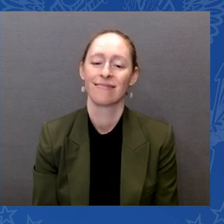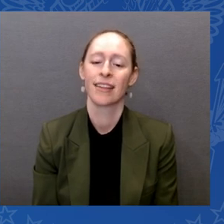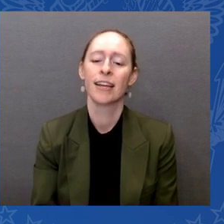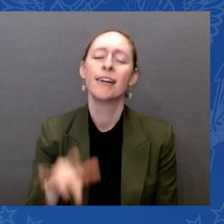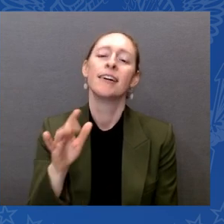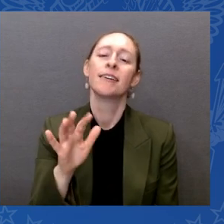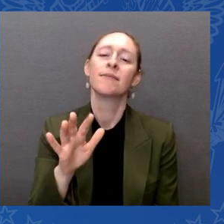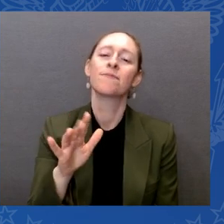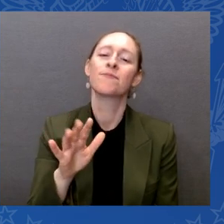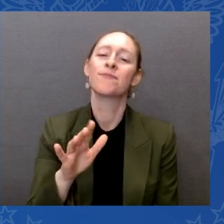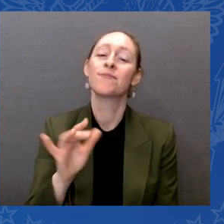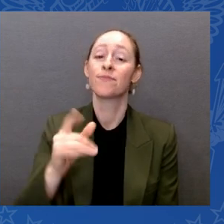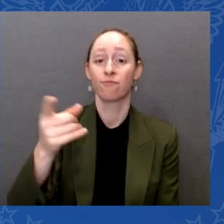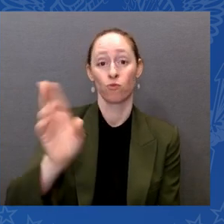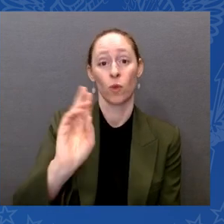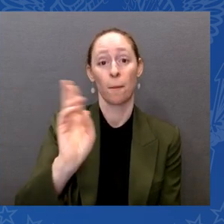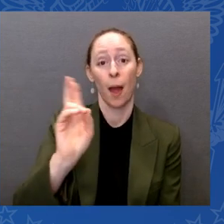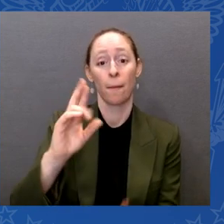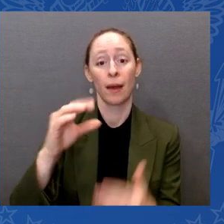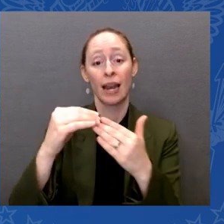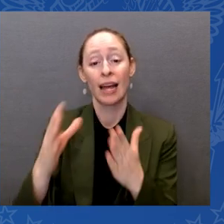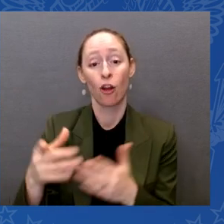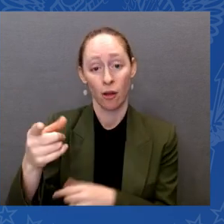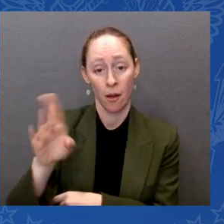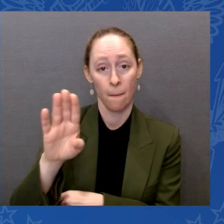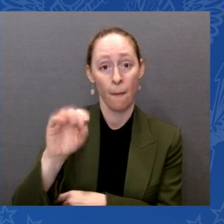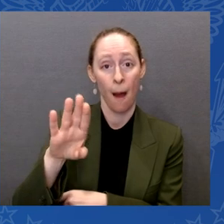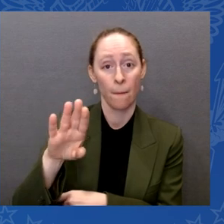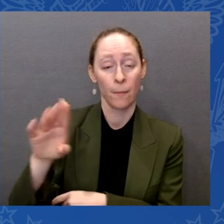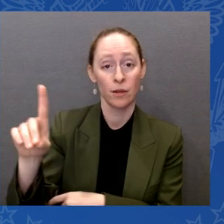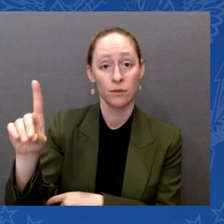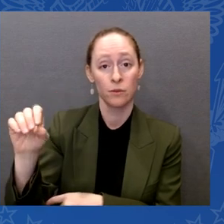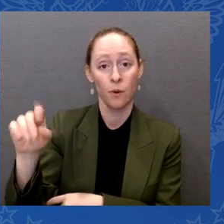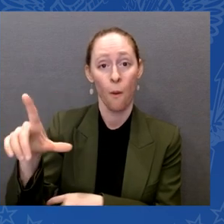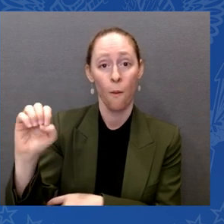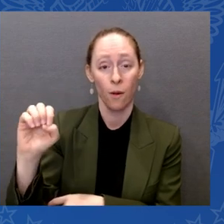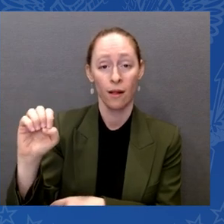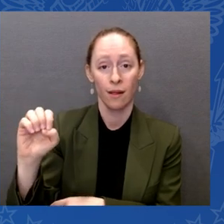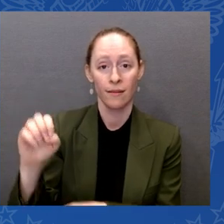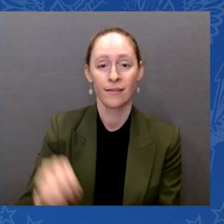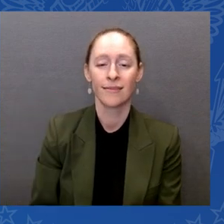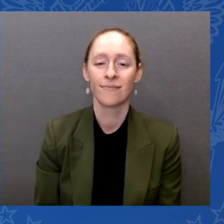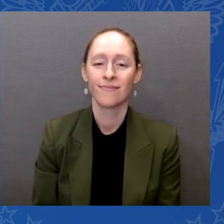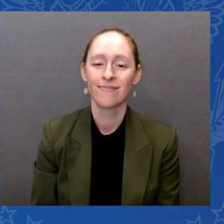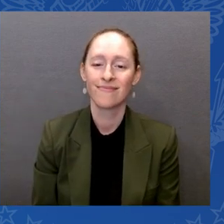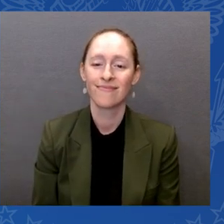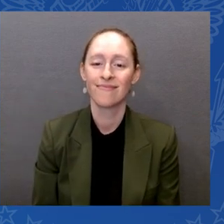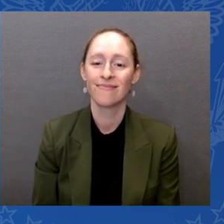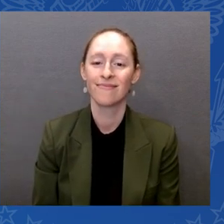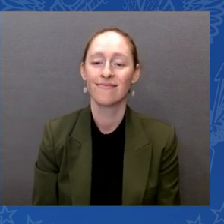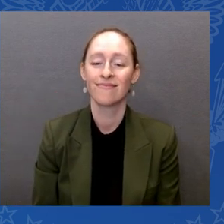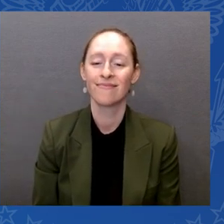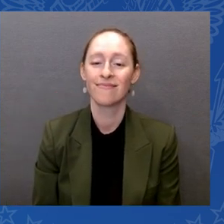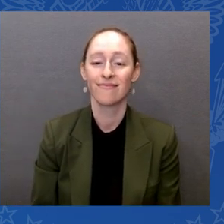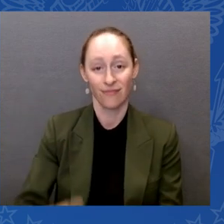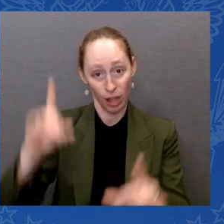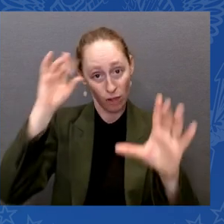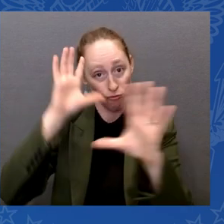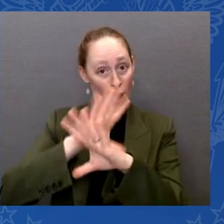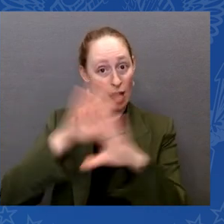Dole and under President George HW Bush signed into law, one of our most important civil rights laws ever.